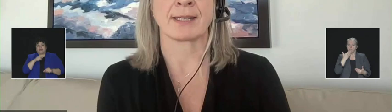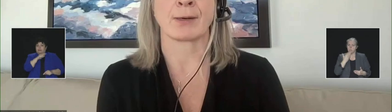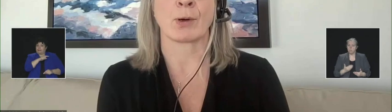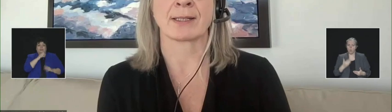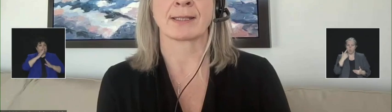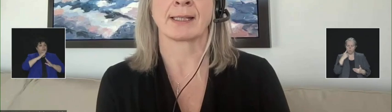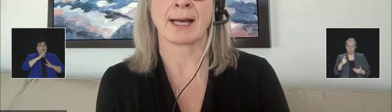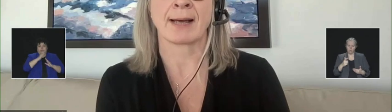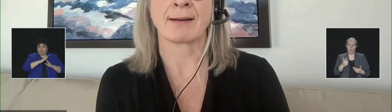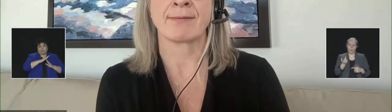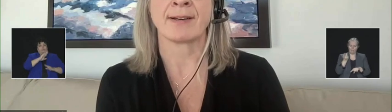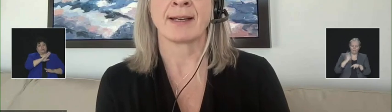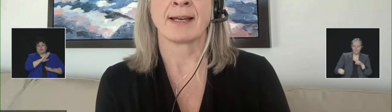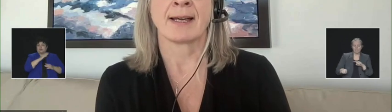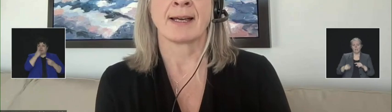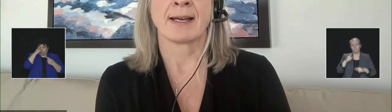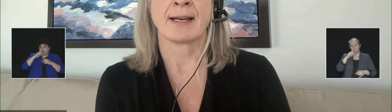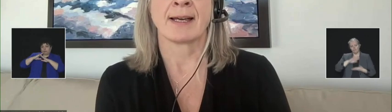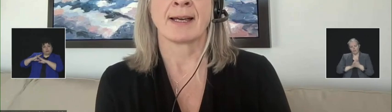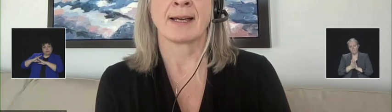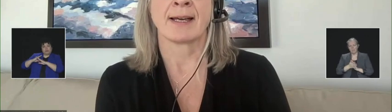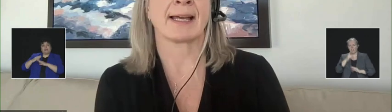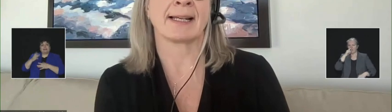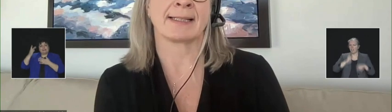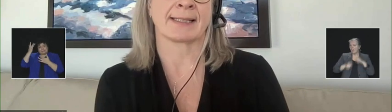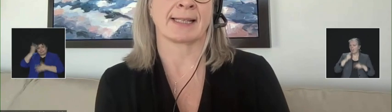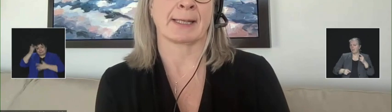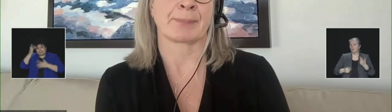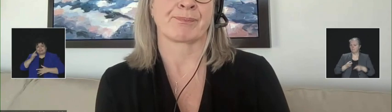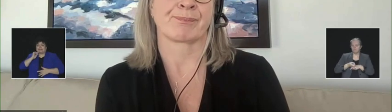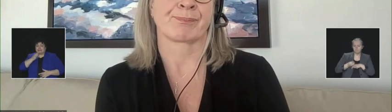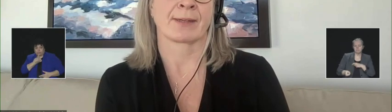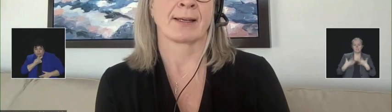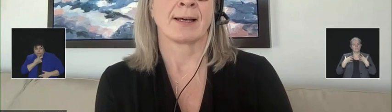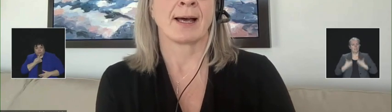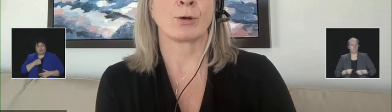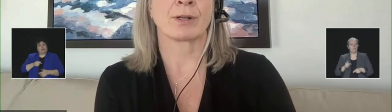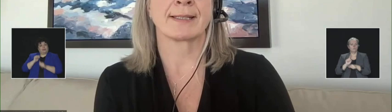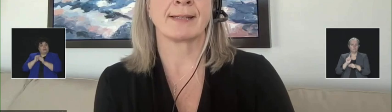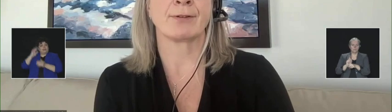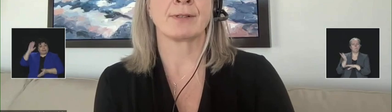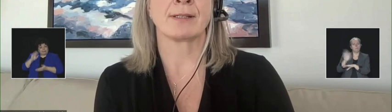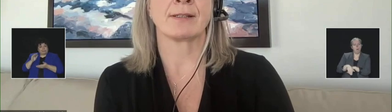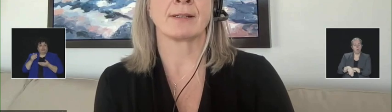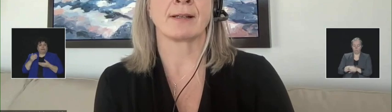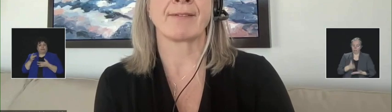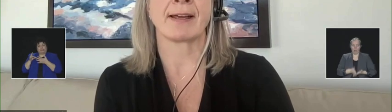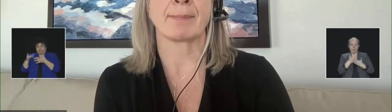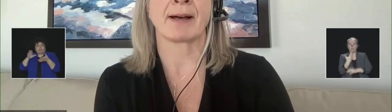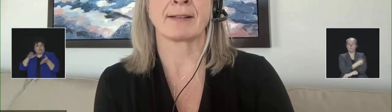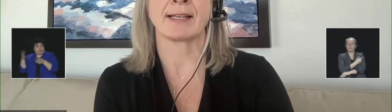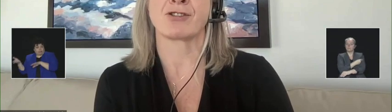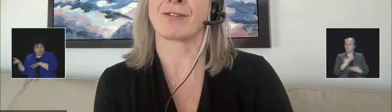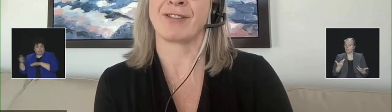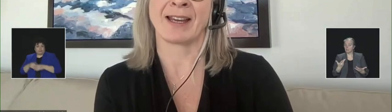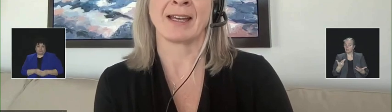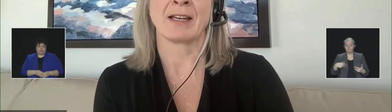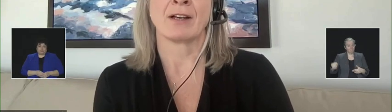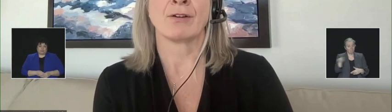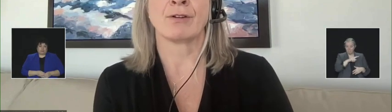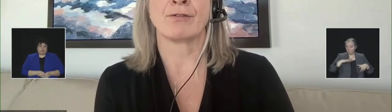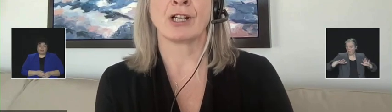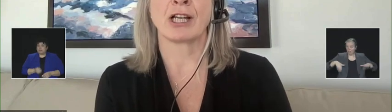the serious consequences of the health care and the disease. So, if you haven't already